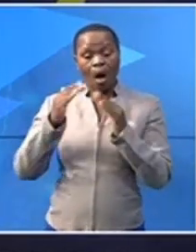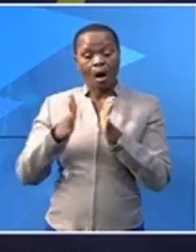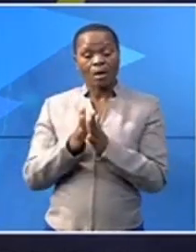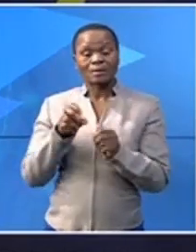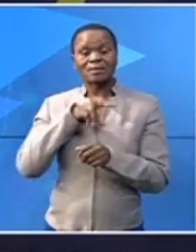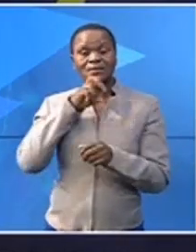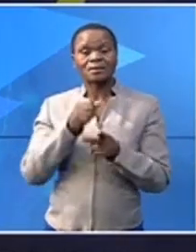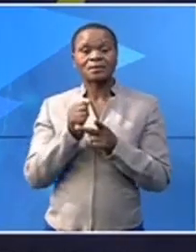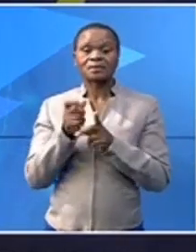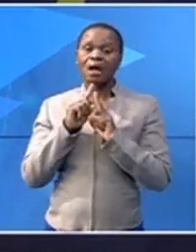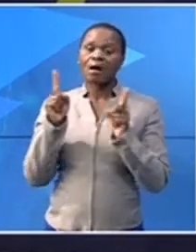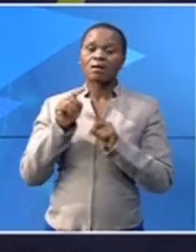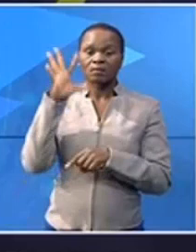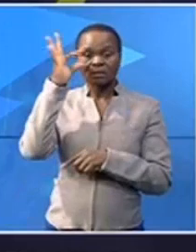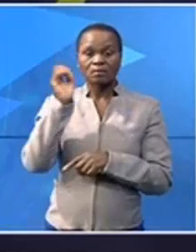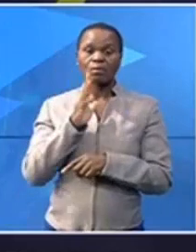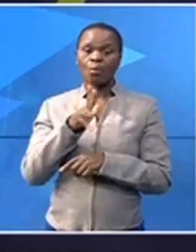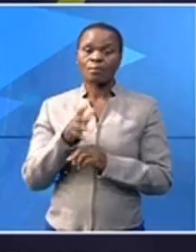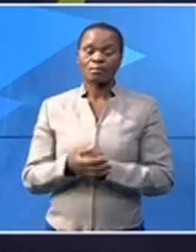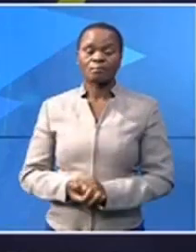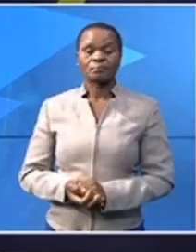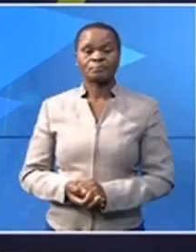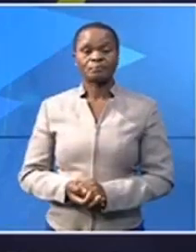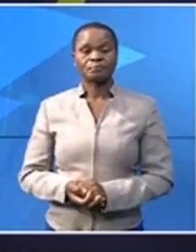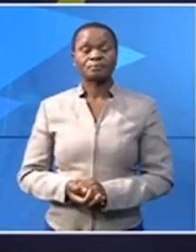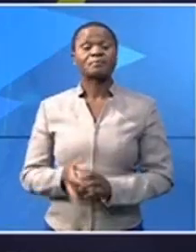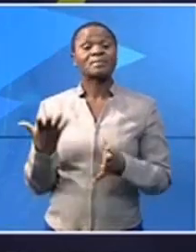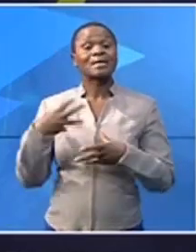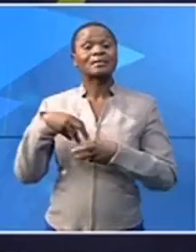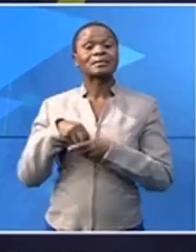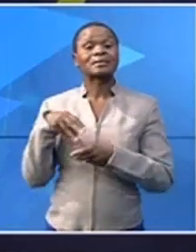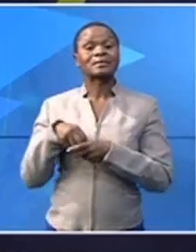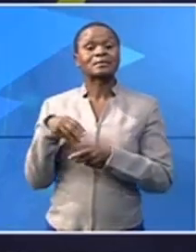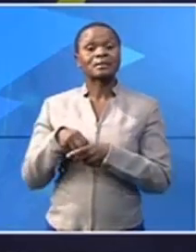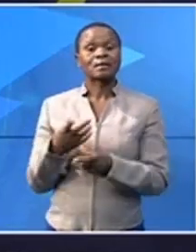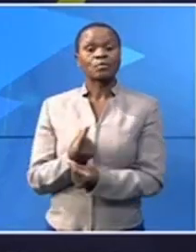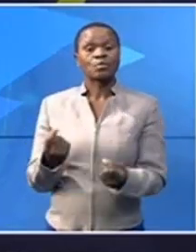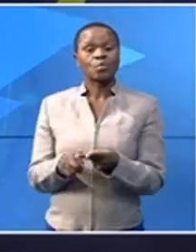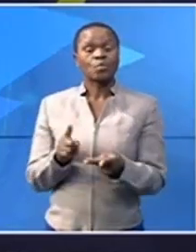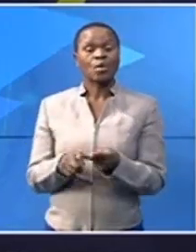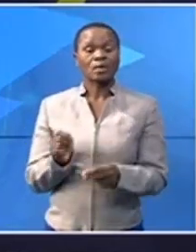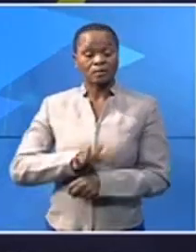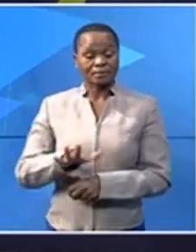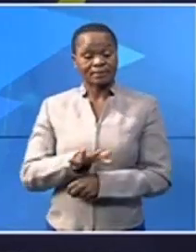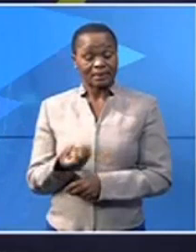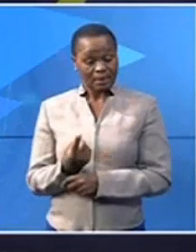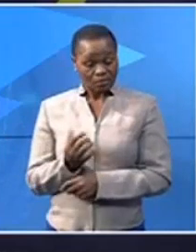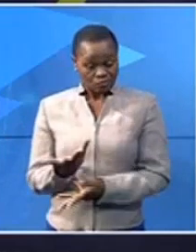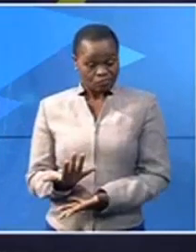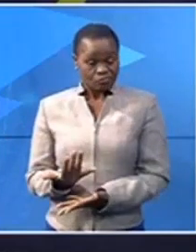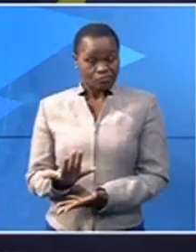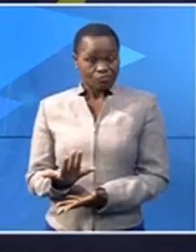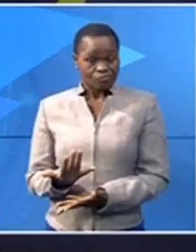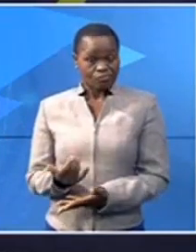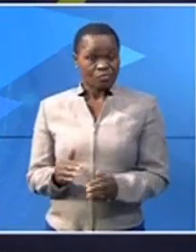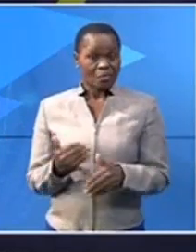update the nation on interventions on the current situation as the